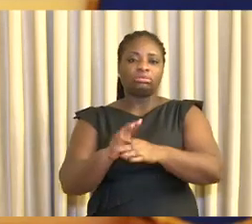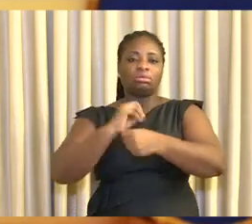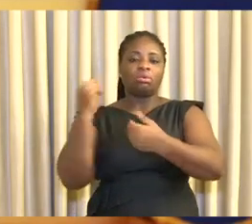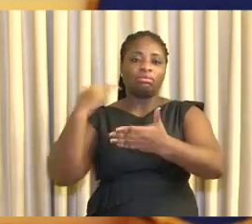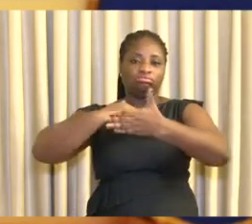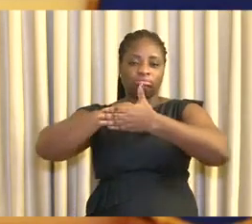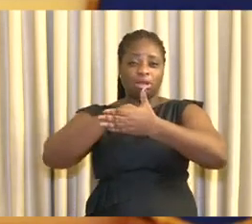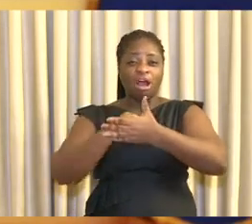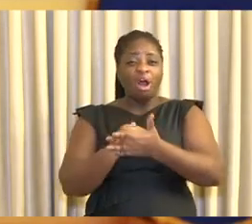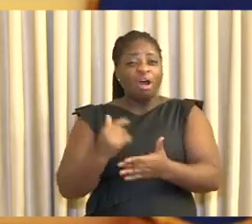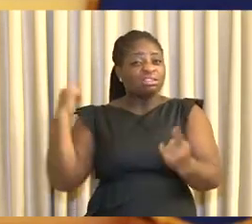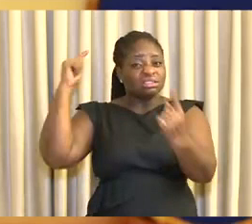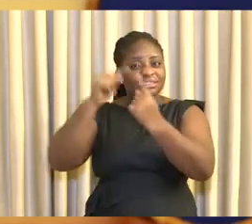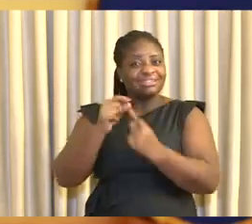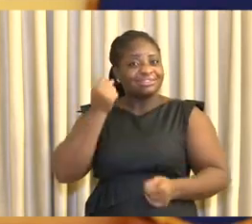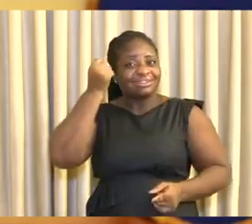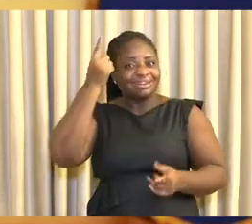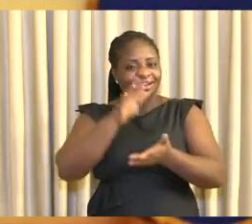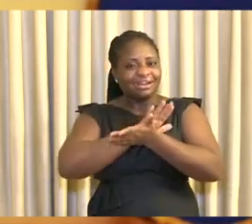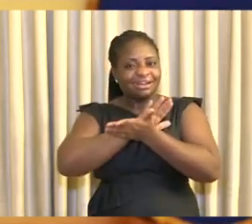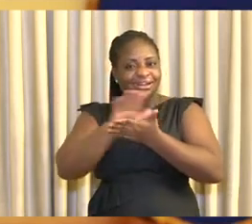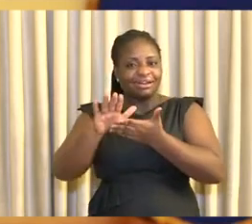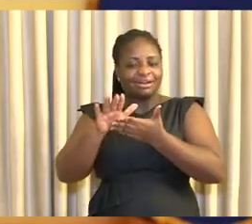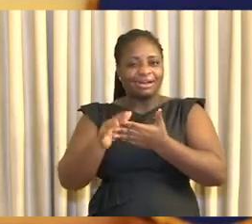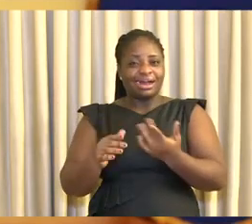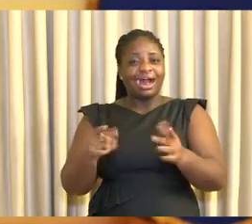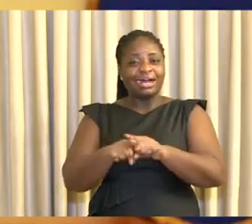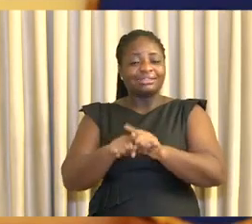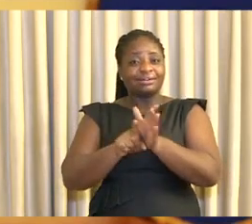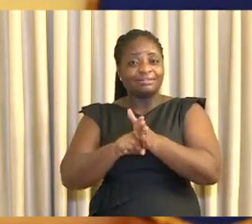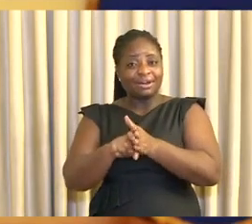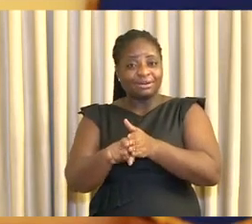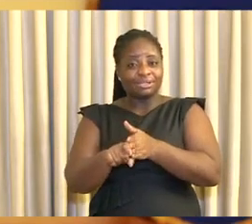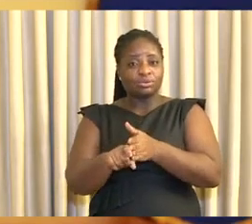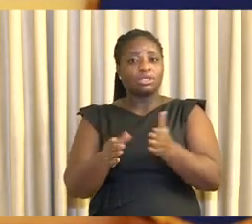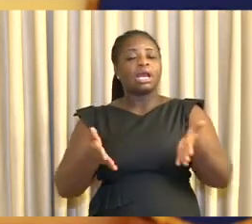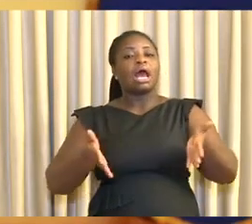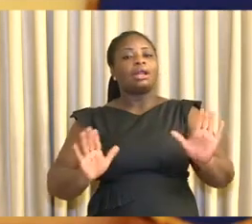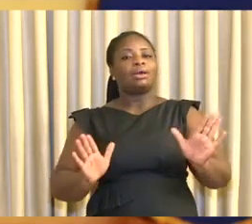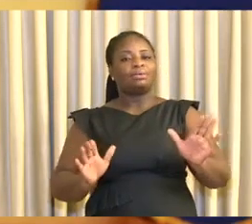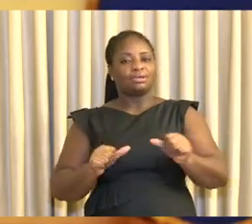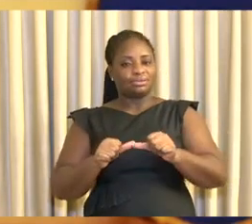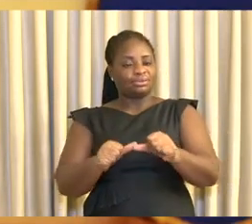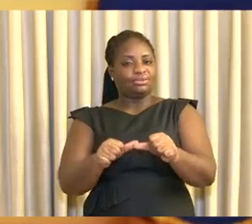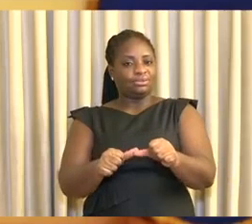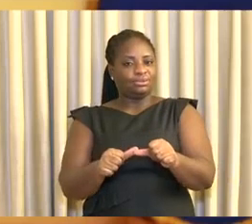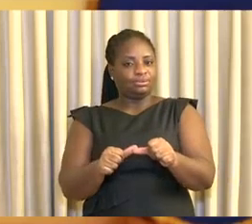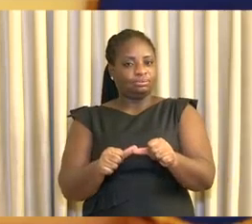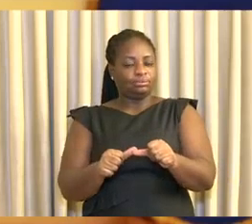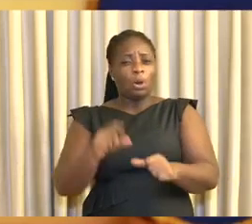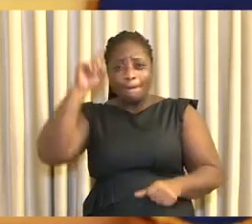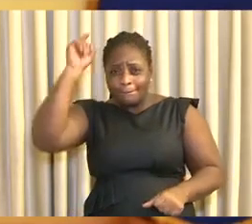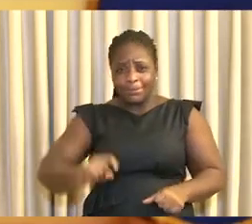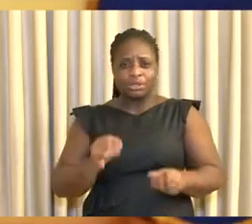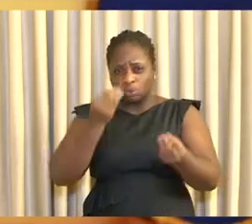be locked down until there is a clear understanding of the trajectory of the virus that will allow us to contain it.